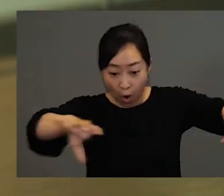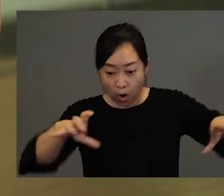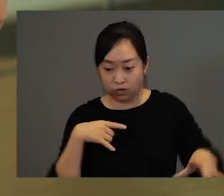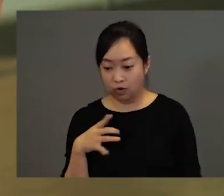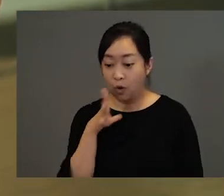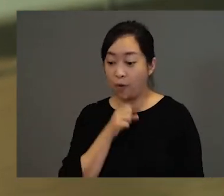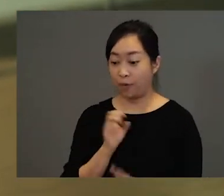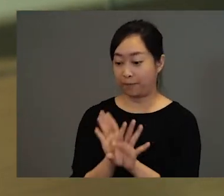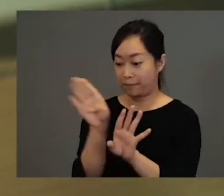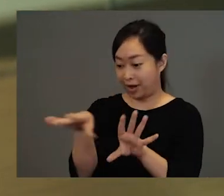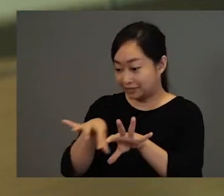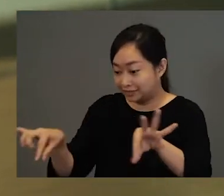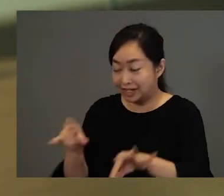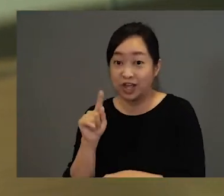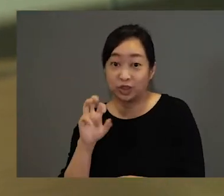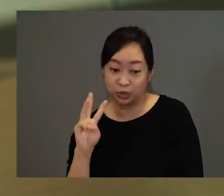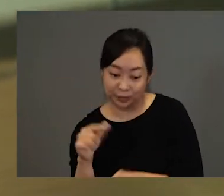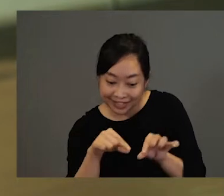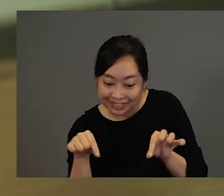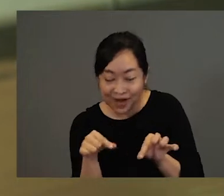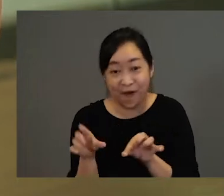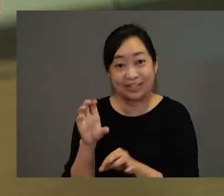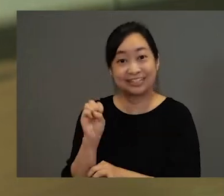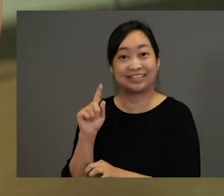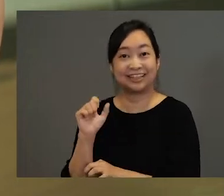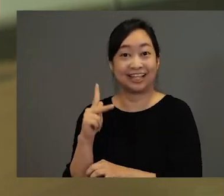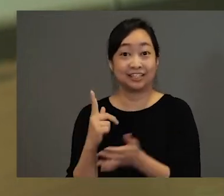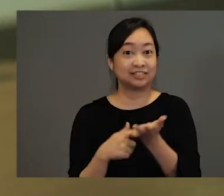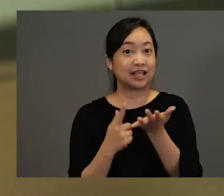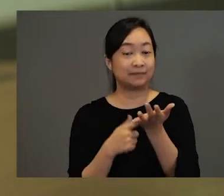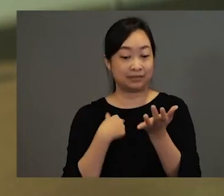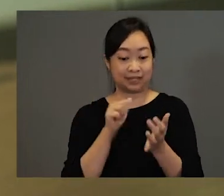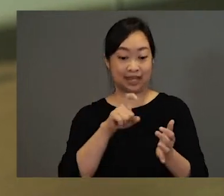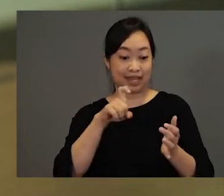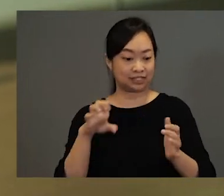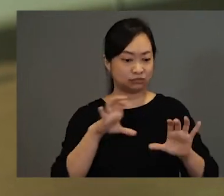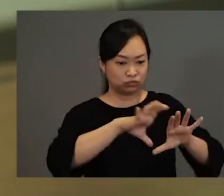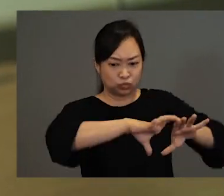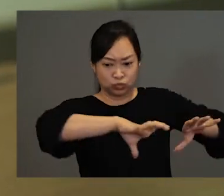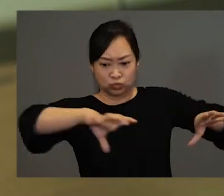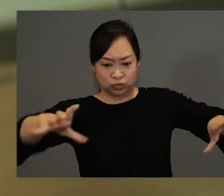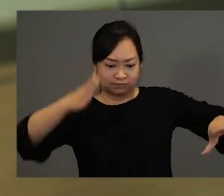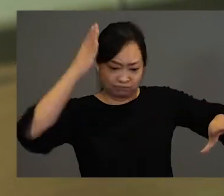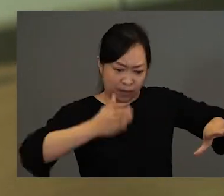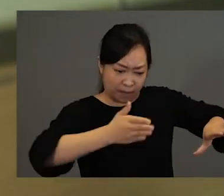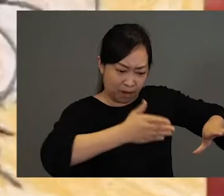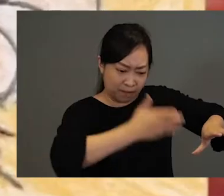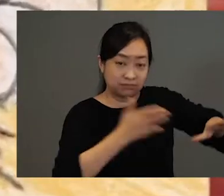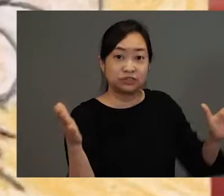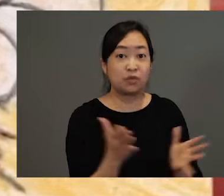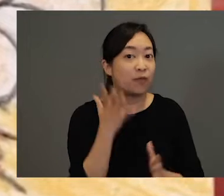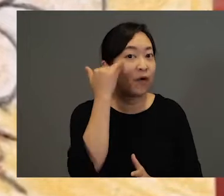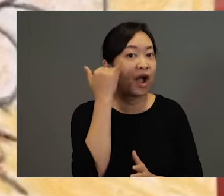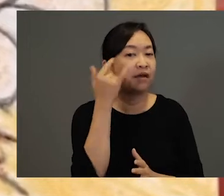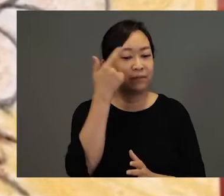logs, old branches, twigs and sticks. Sometimes he would use his axe to cut the pieces of wood into